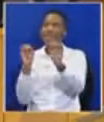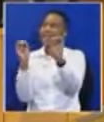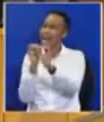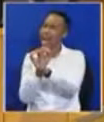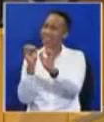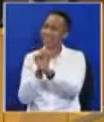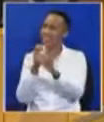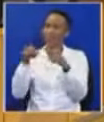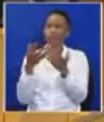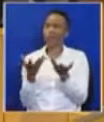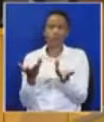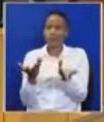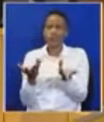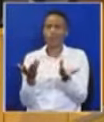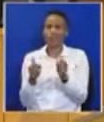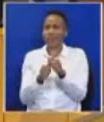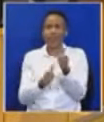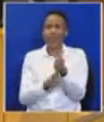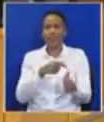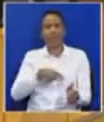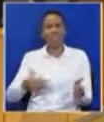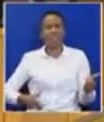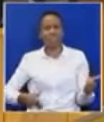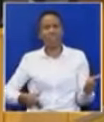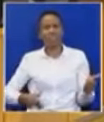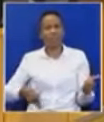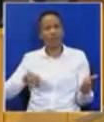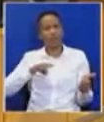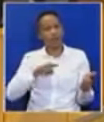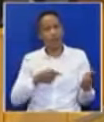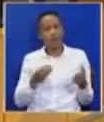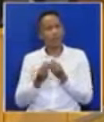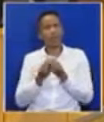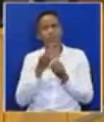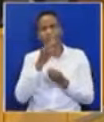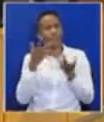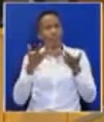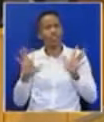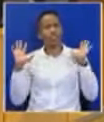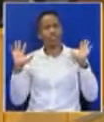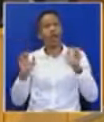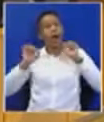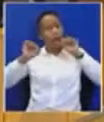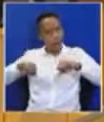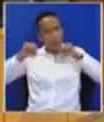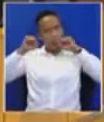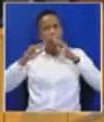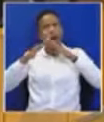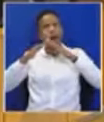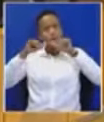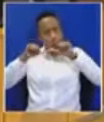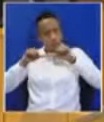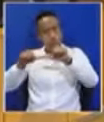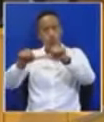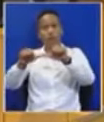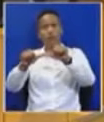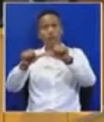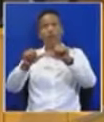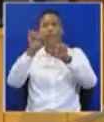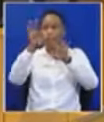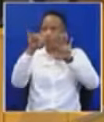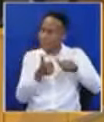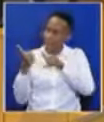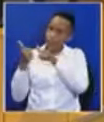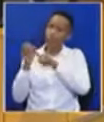president where there are aspirations being cast here. Just allow the house to flow, you will come back to the house